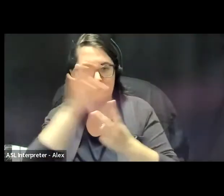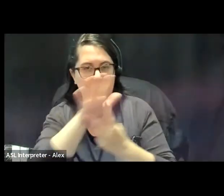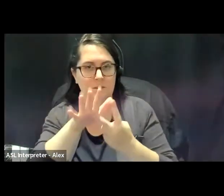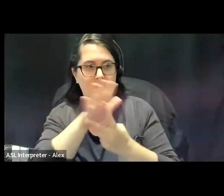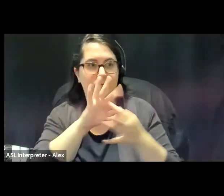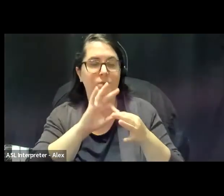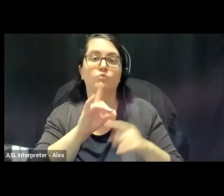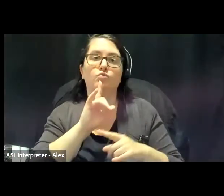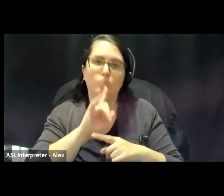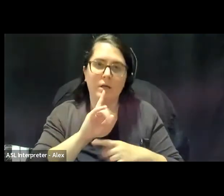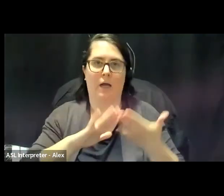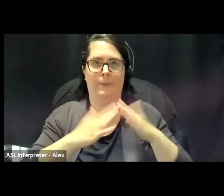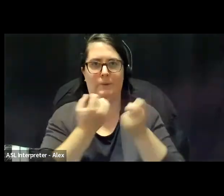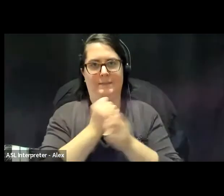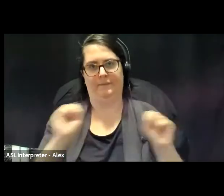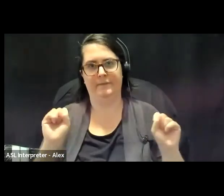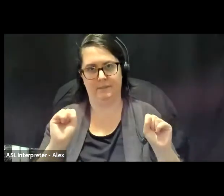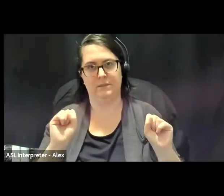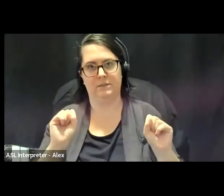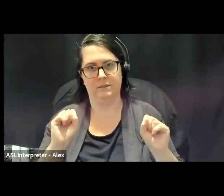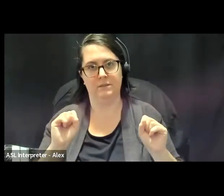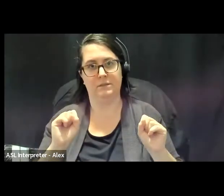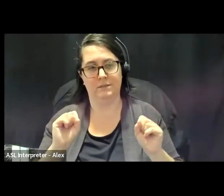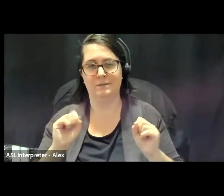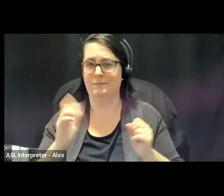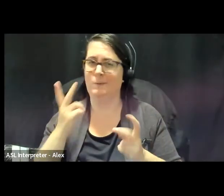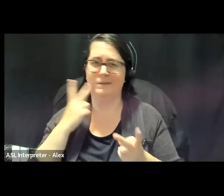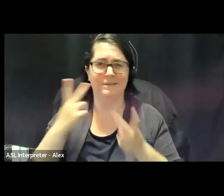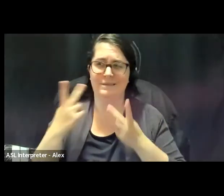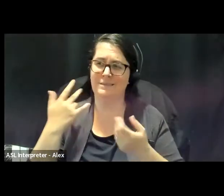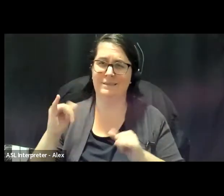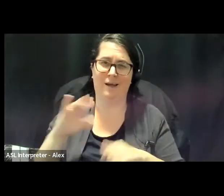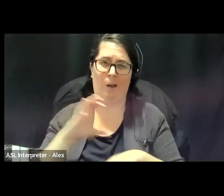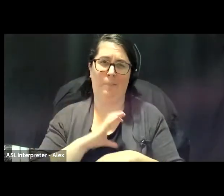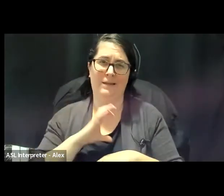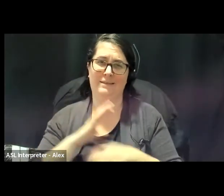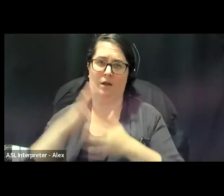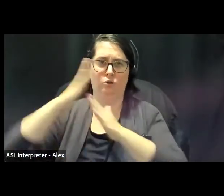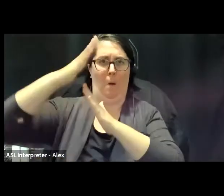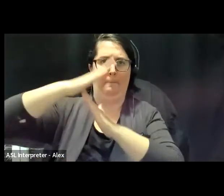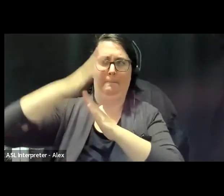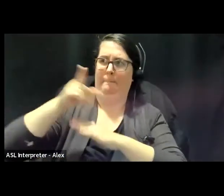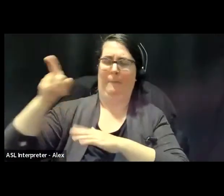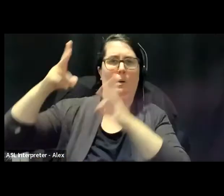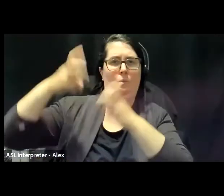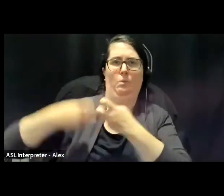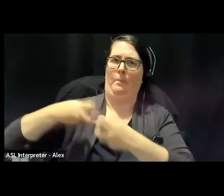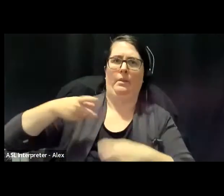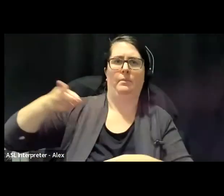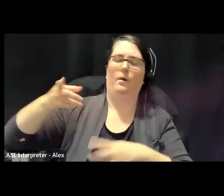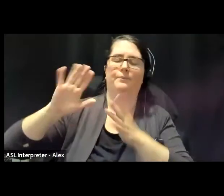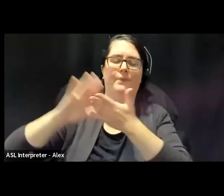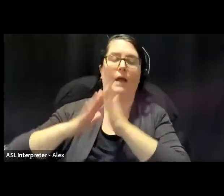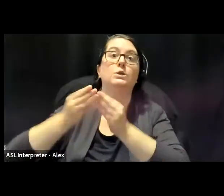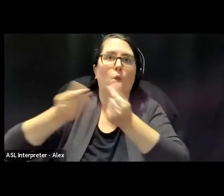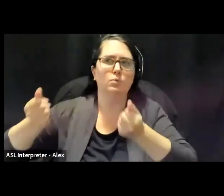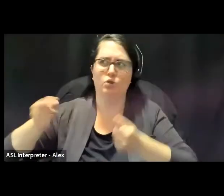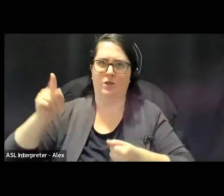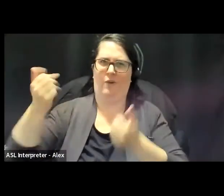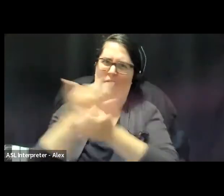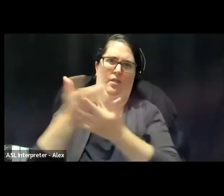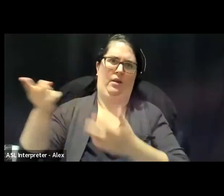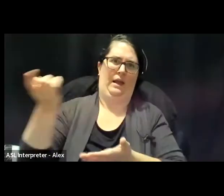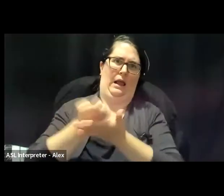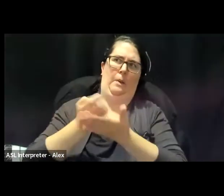building real community safety, right, but we still continue to see policing being forwarded as the problem, as the solution to every economic,